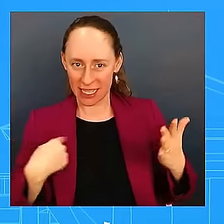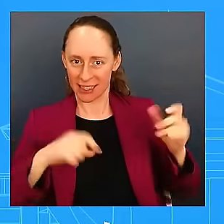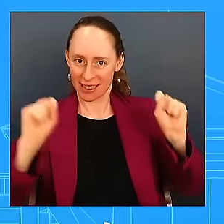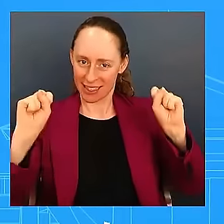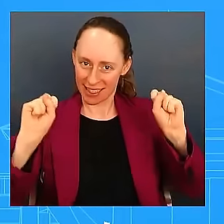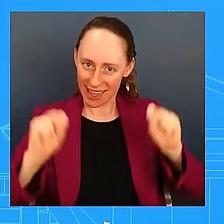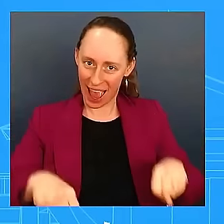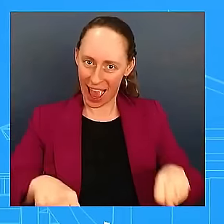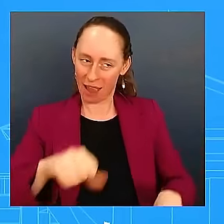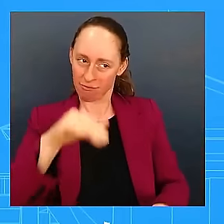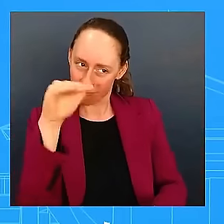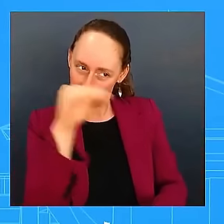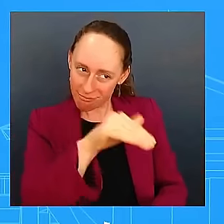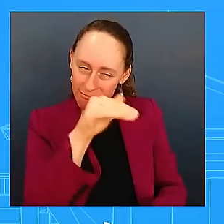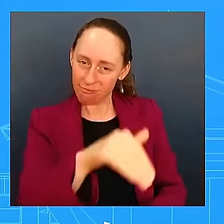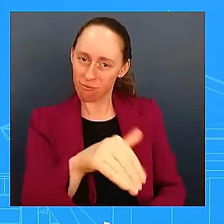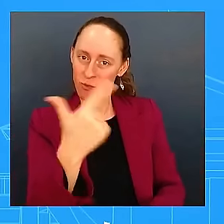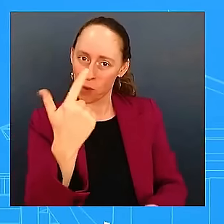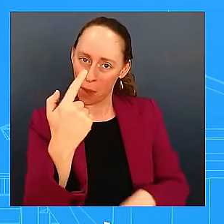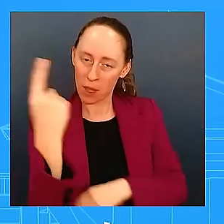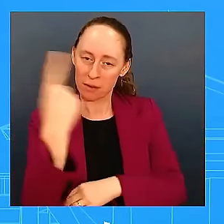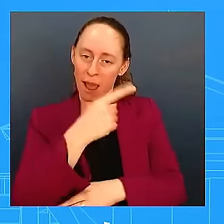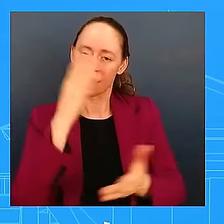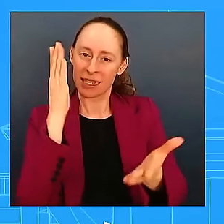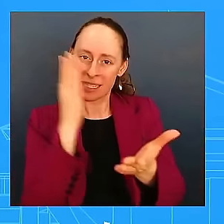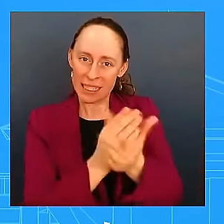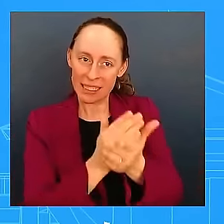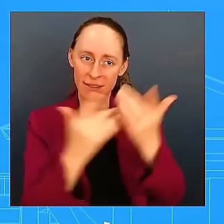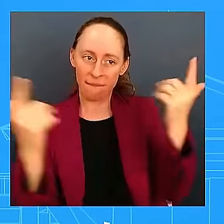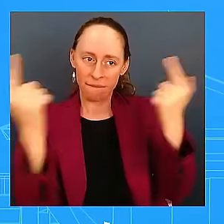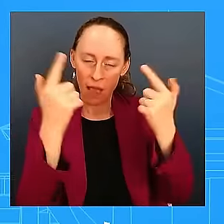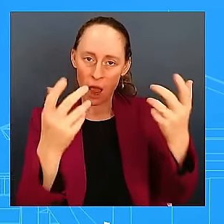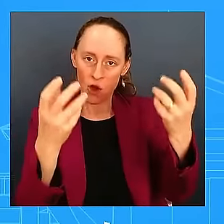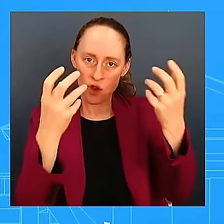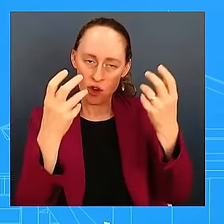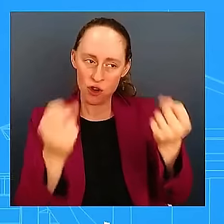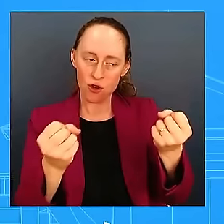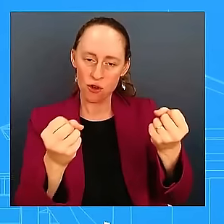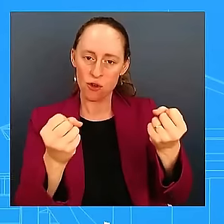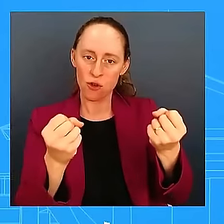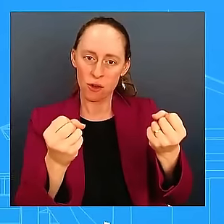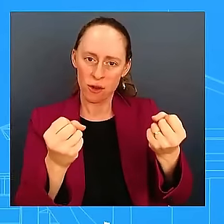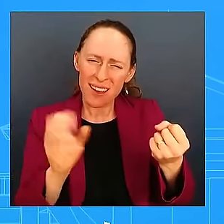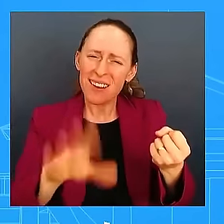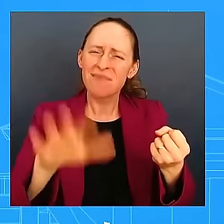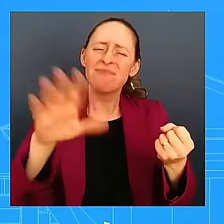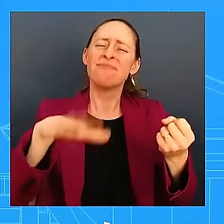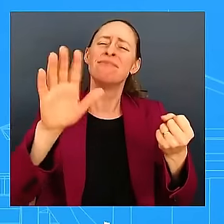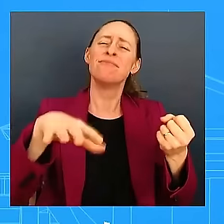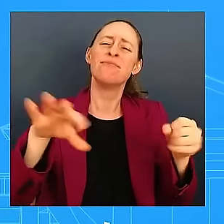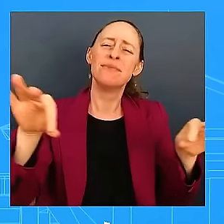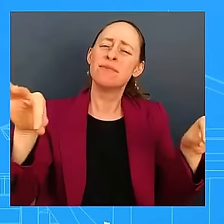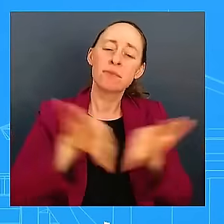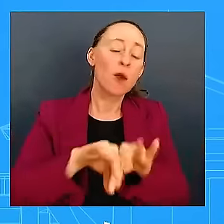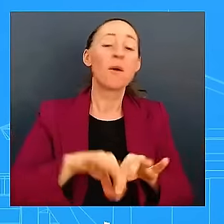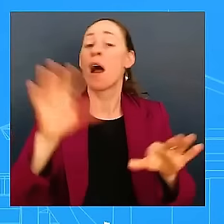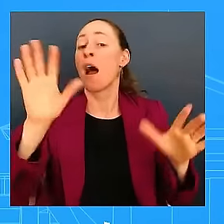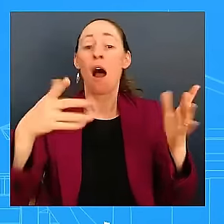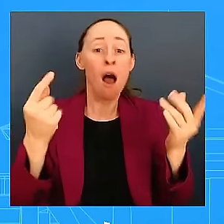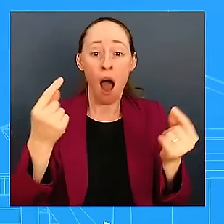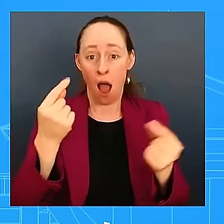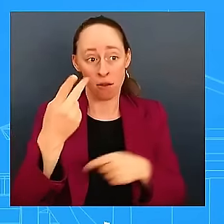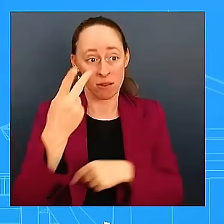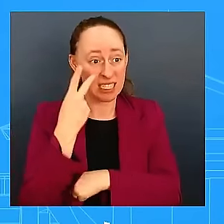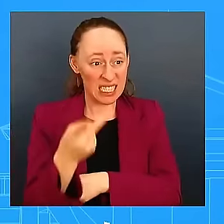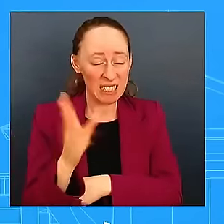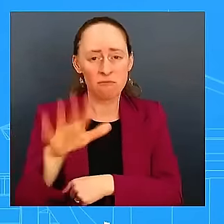And so it's important. It is intolerable what's happening. It cannot continue for both sides.